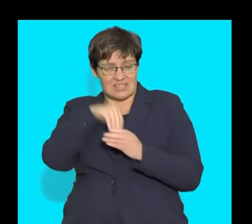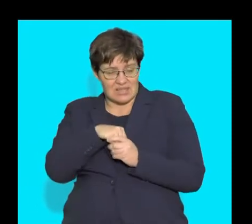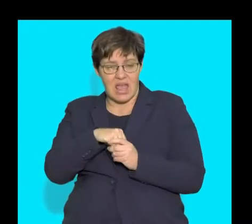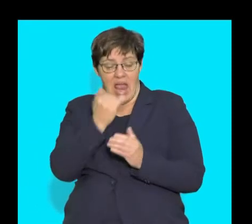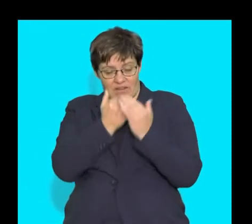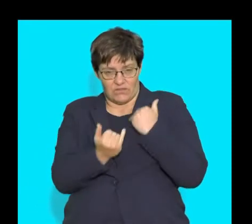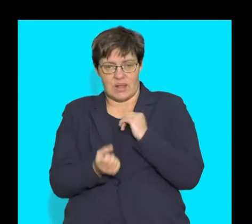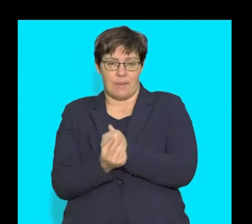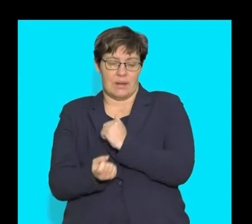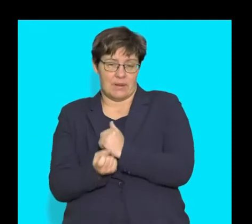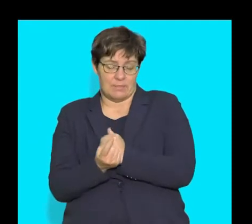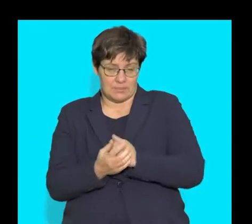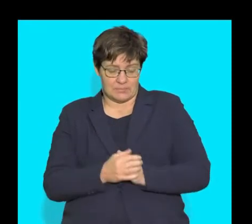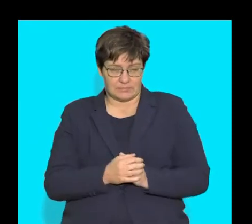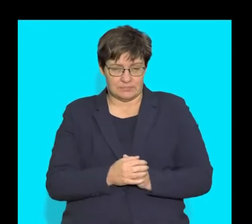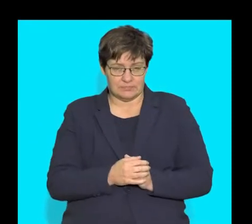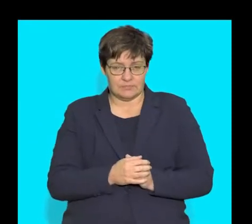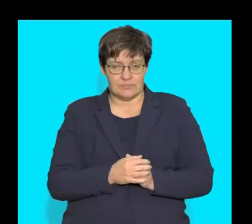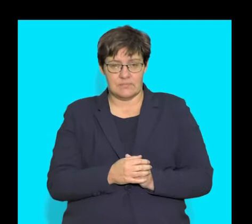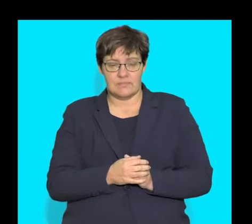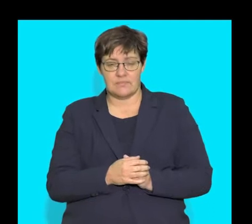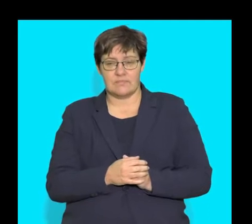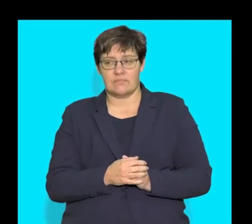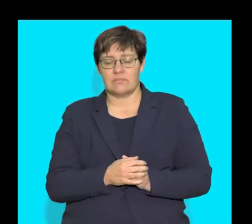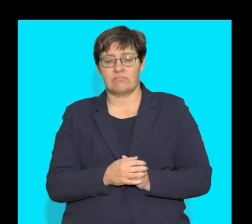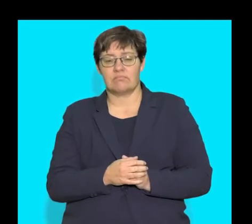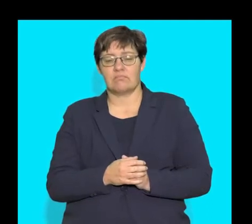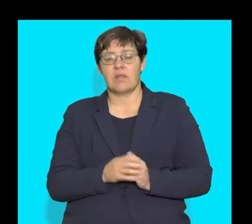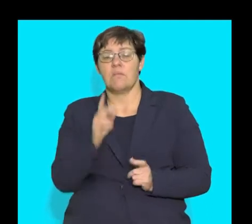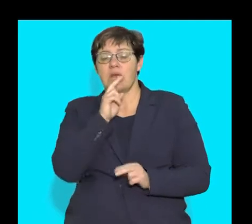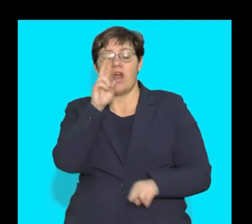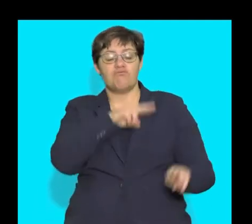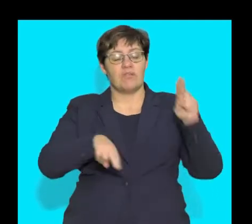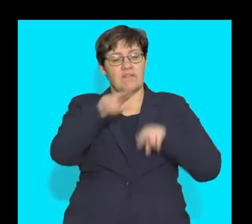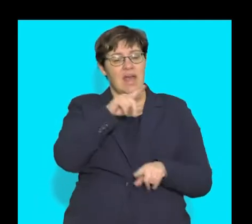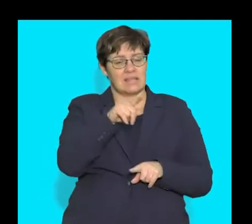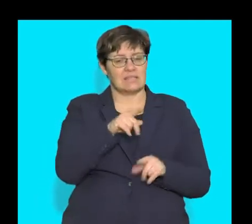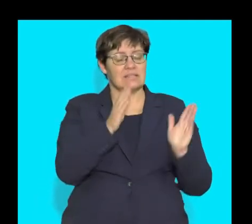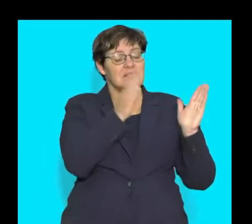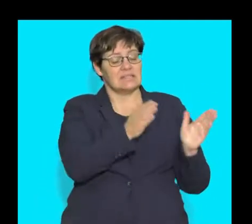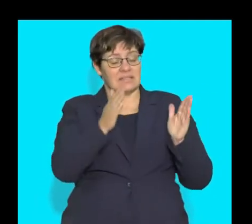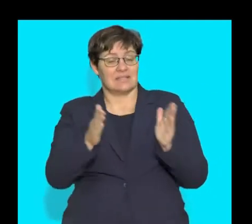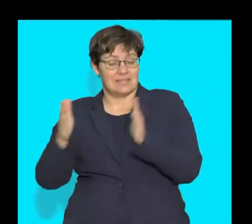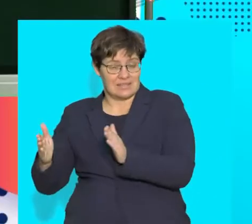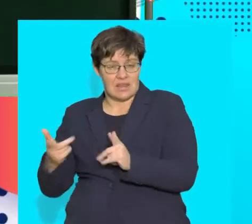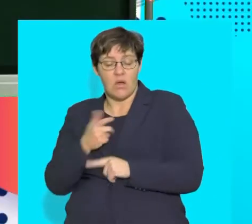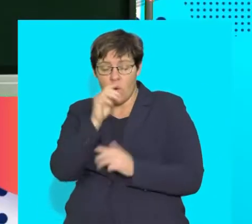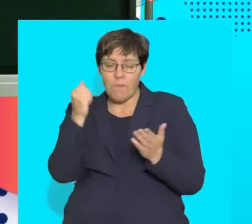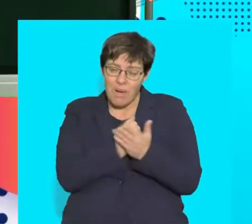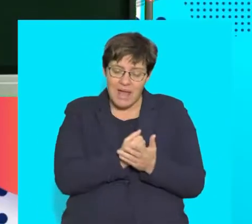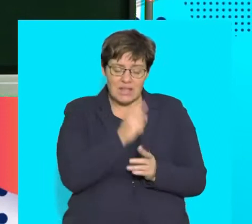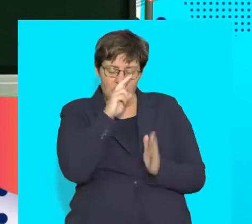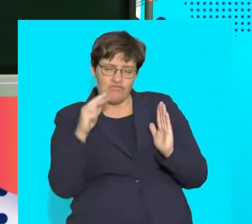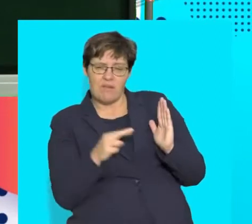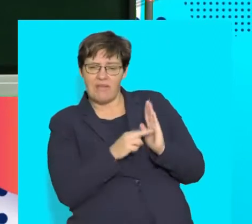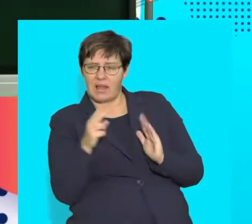in an individual. Guys, as we get into revising any section, it's important that you're able